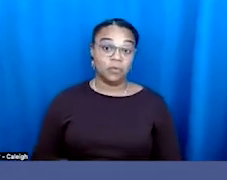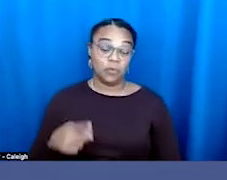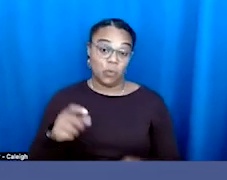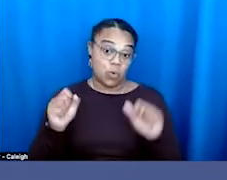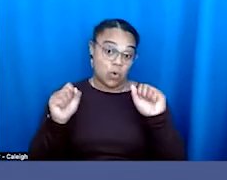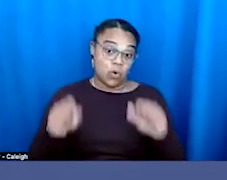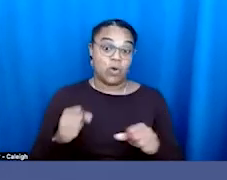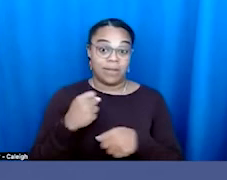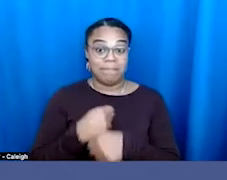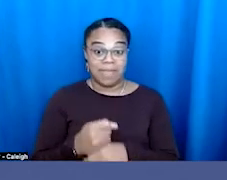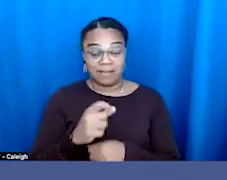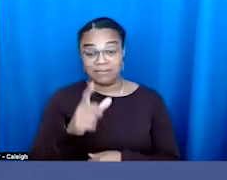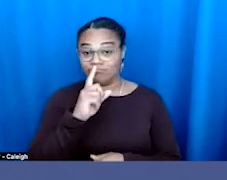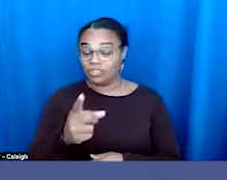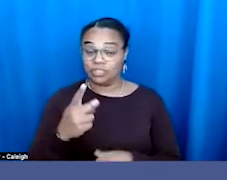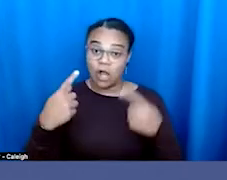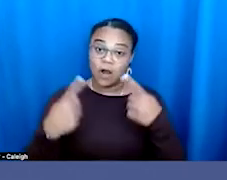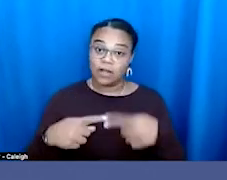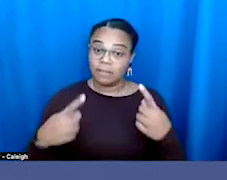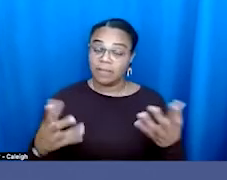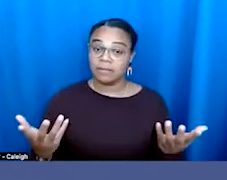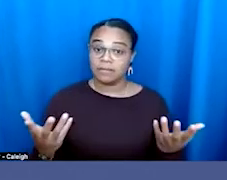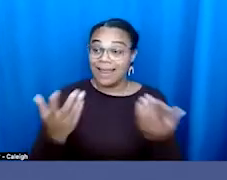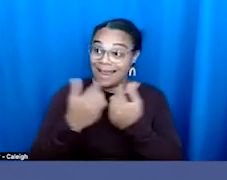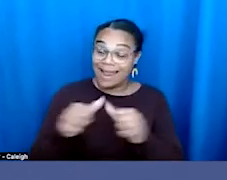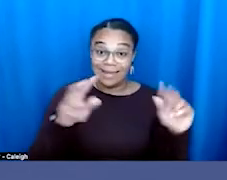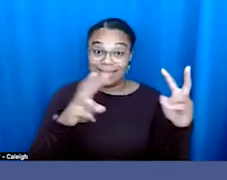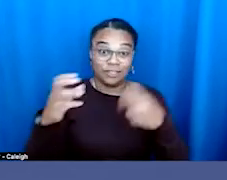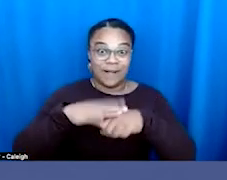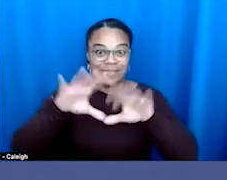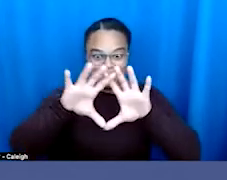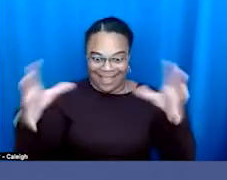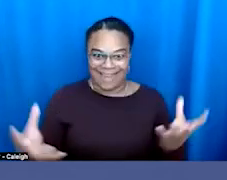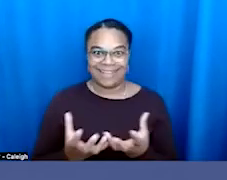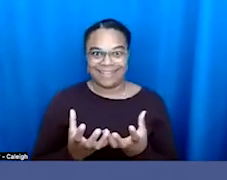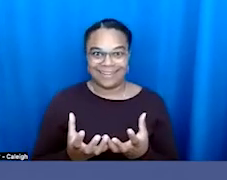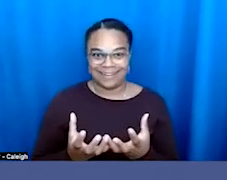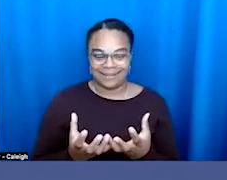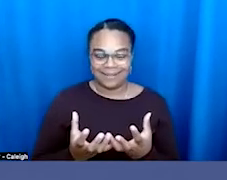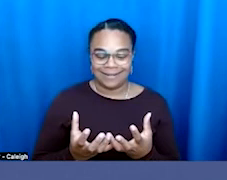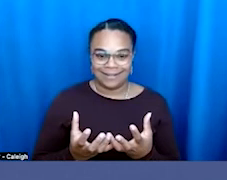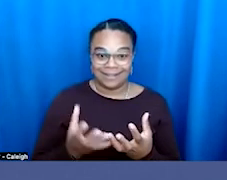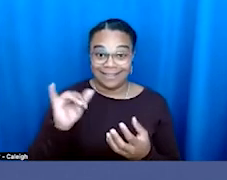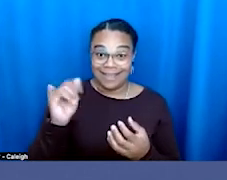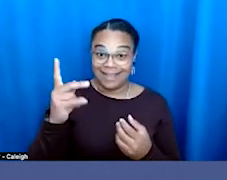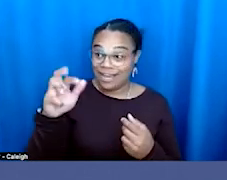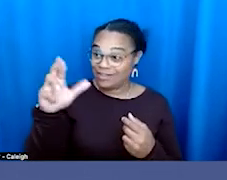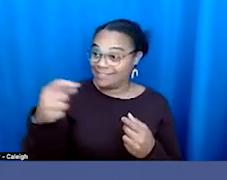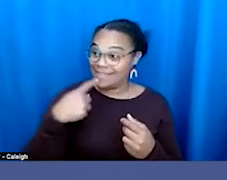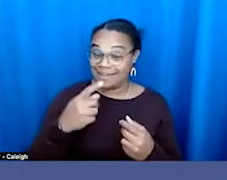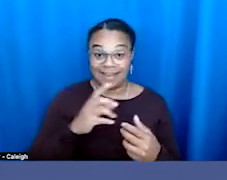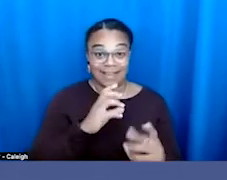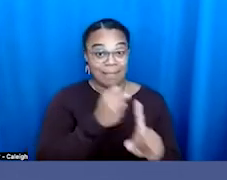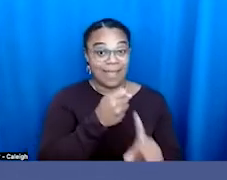reasonable and legitimate argument that any issue on the planet is one, like Kira was saying, that affects LGBT